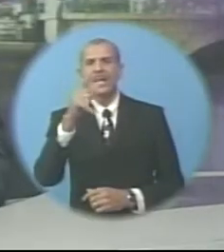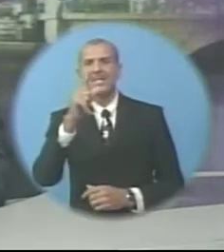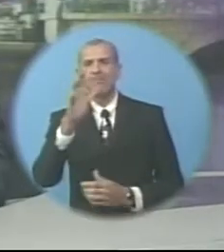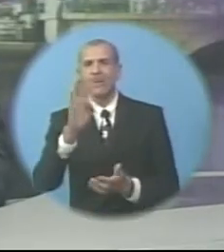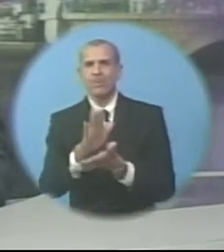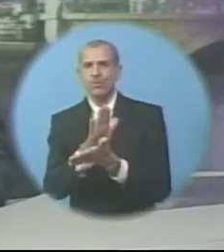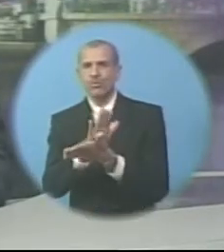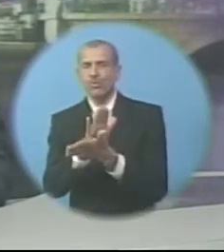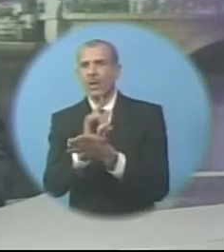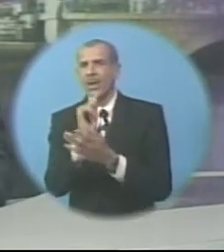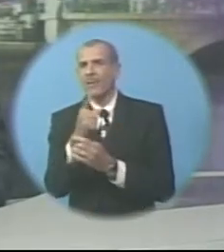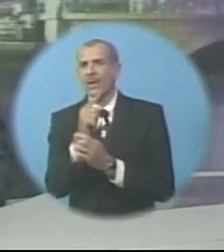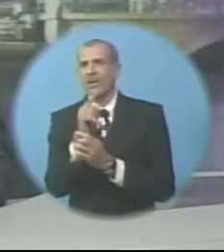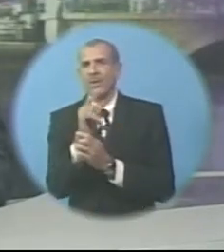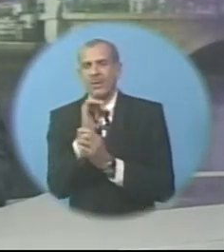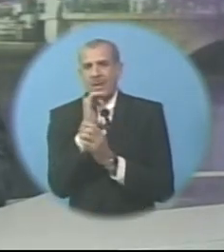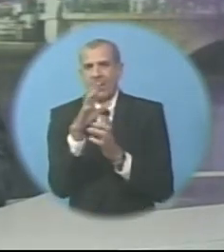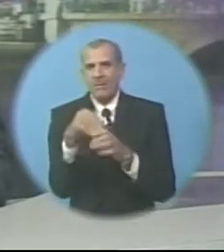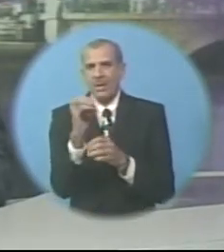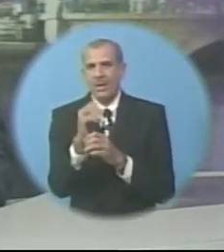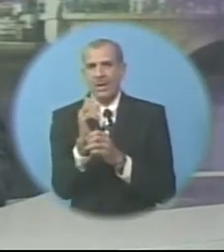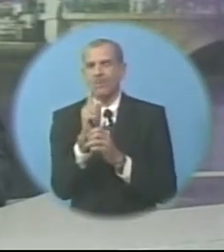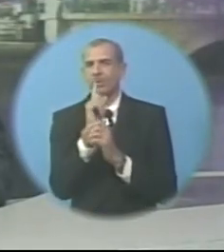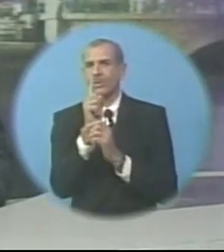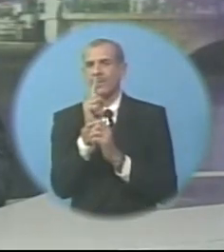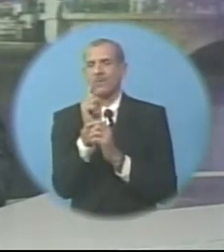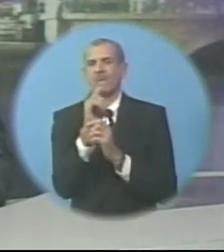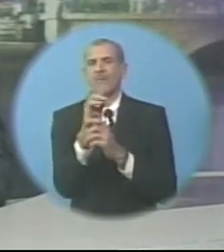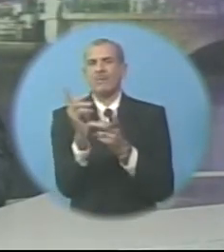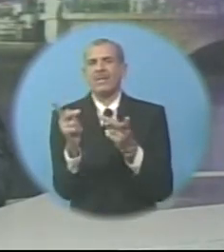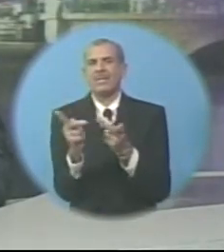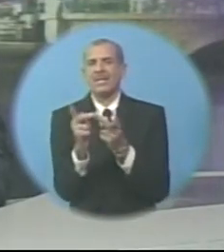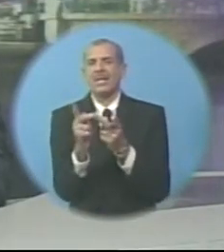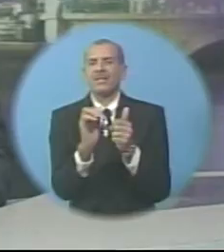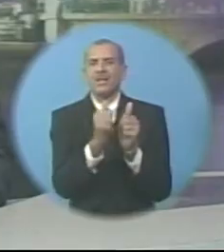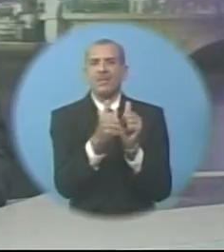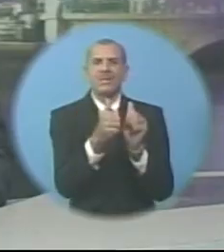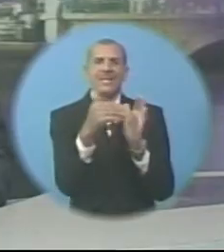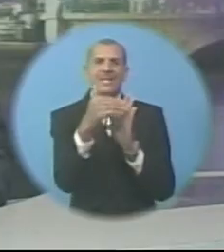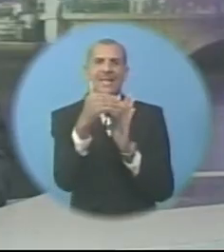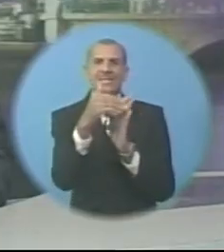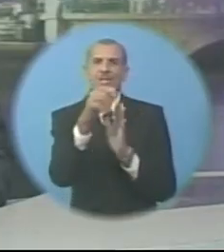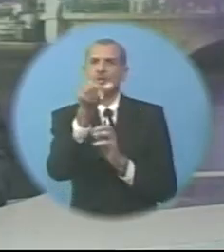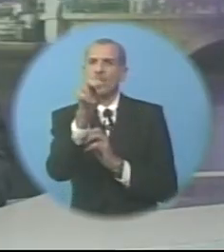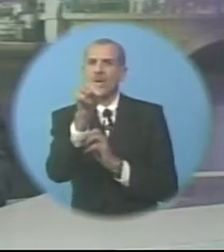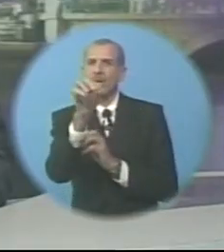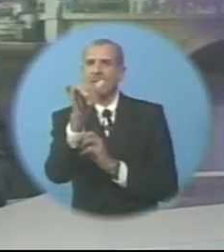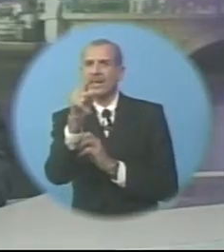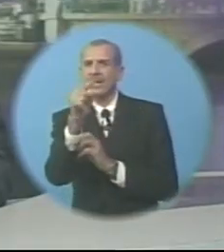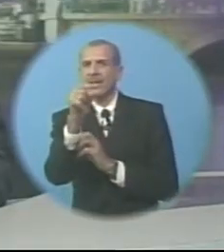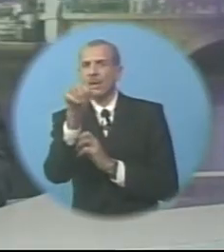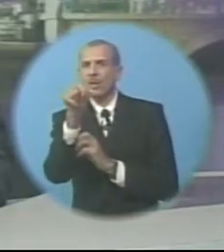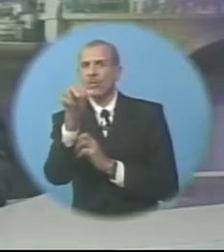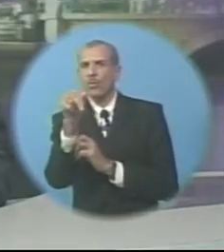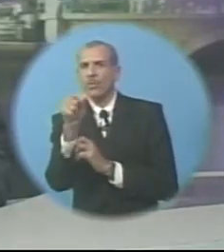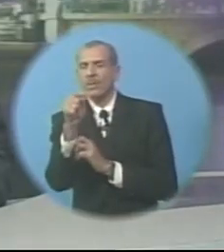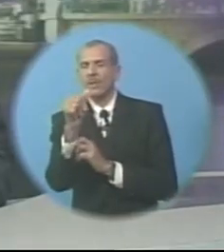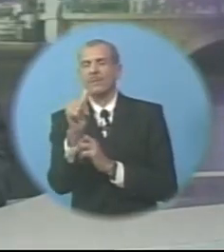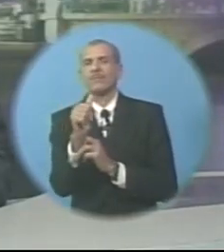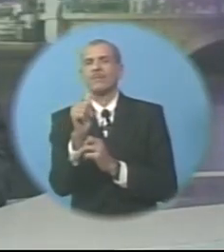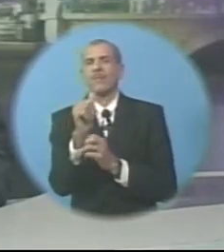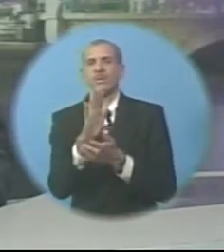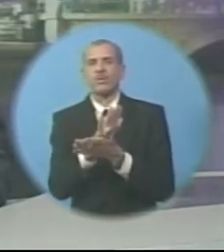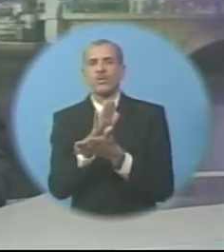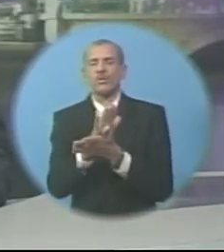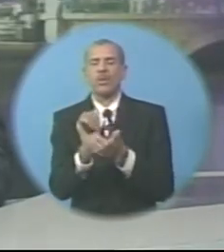Remained unbeaten And are well assured Of a place in the playoffs Of the Guardian Group Herman Griffith Primary School's cricket competition This